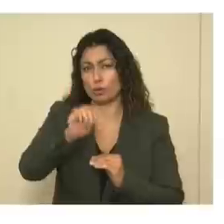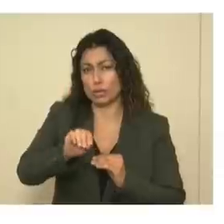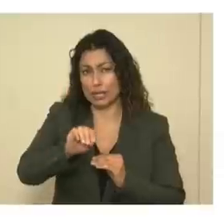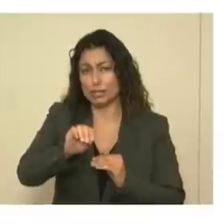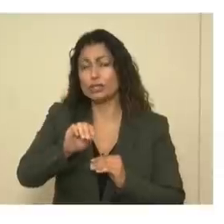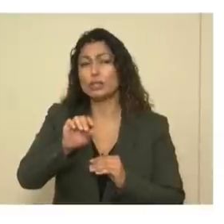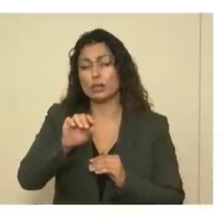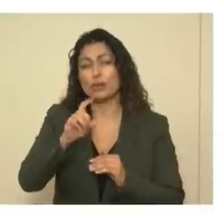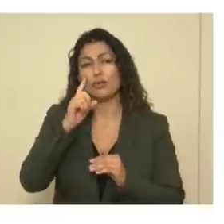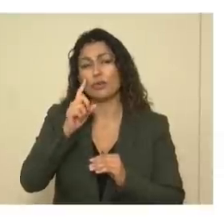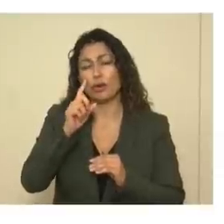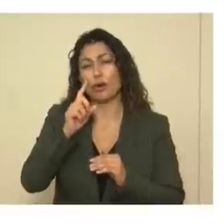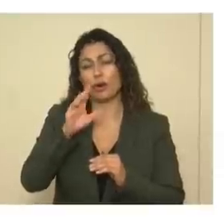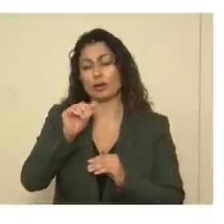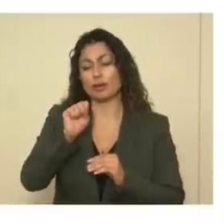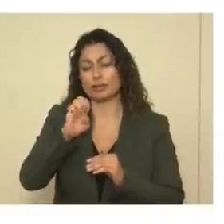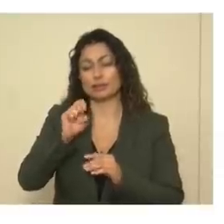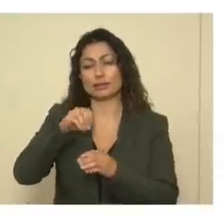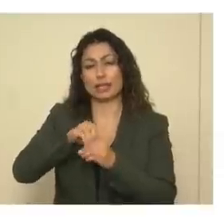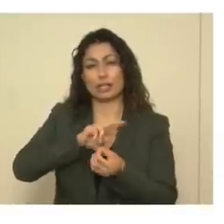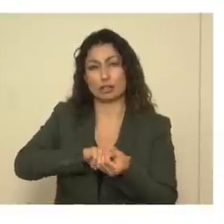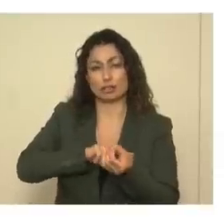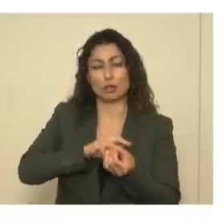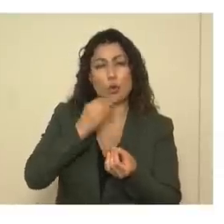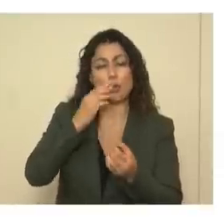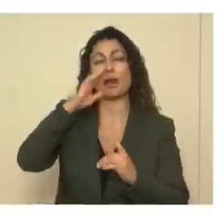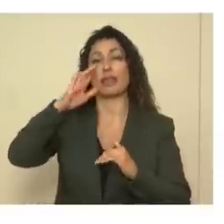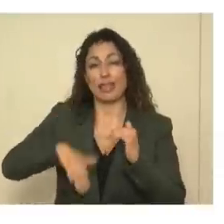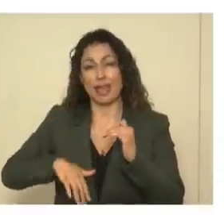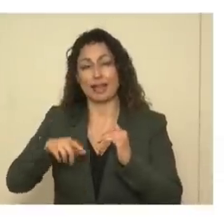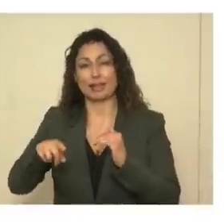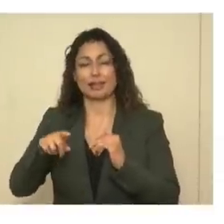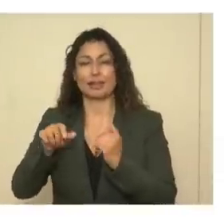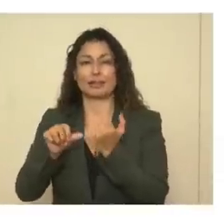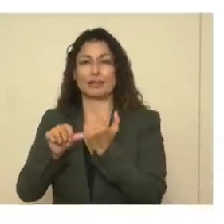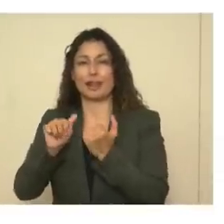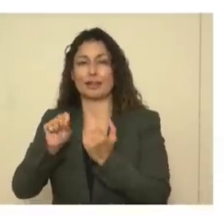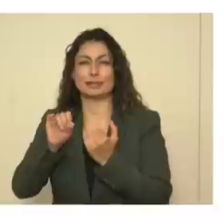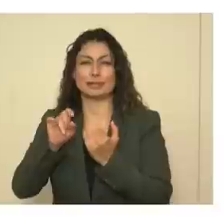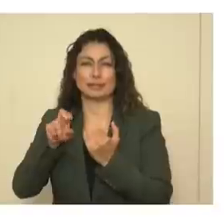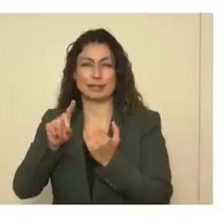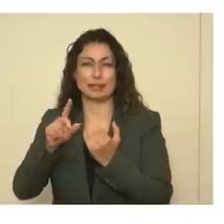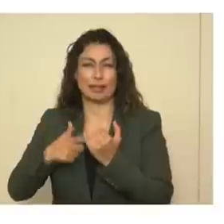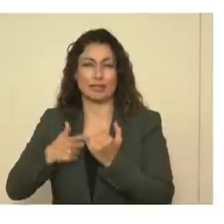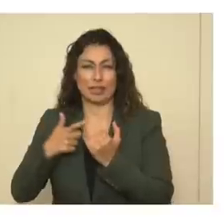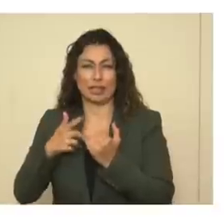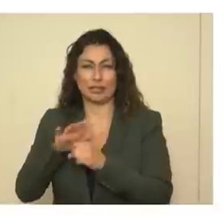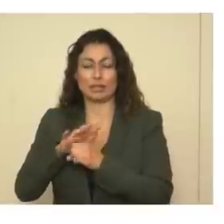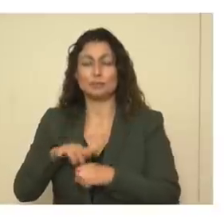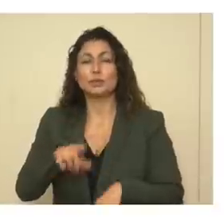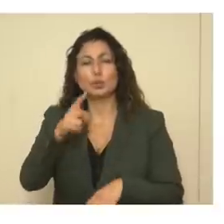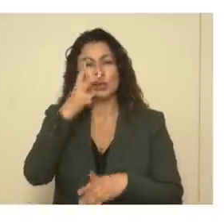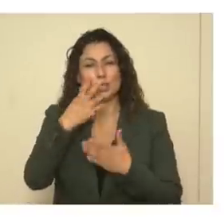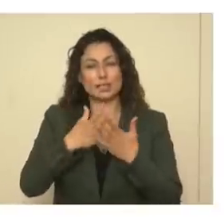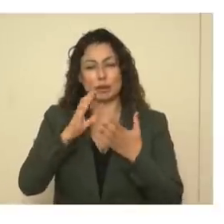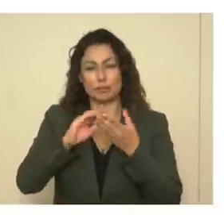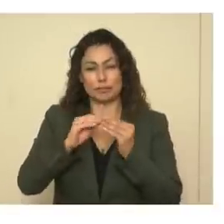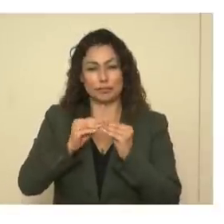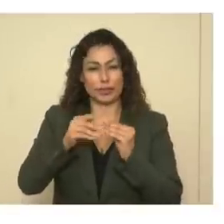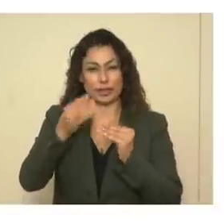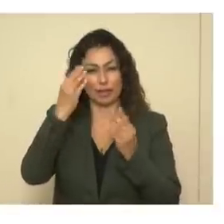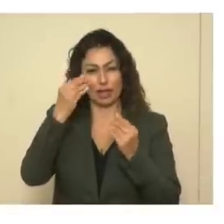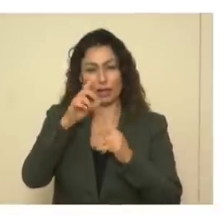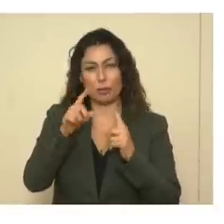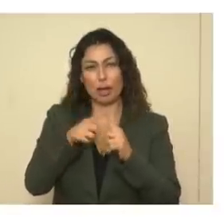cases in nursing homes than in assisted living facilities. You can see a little bit of data here about the total